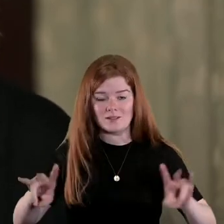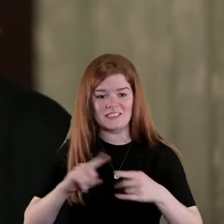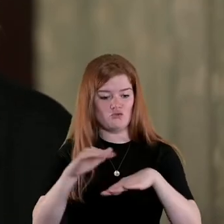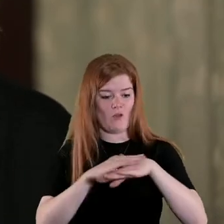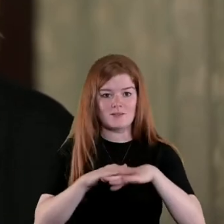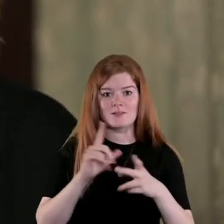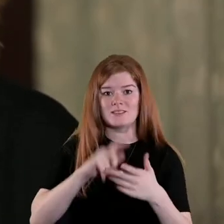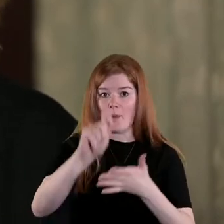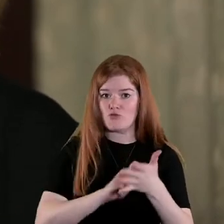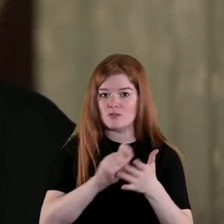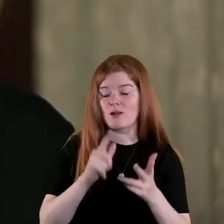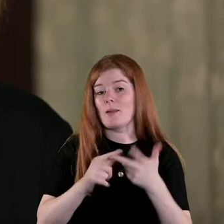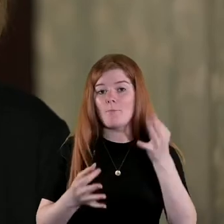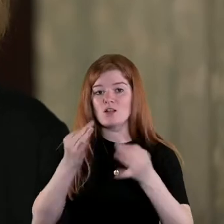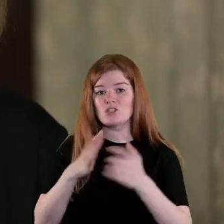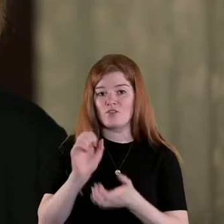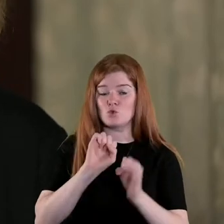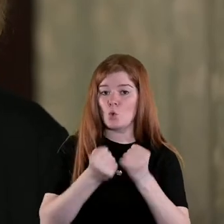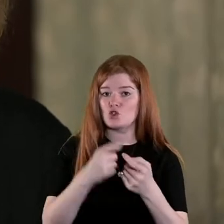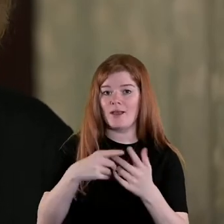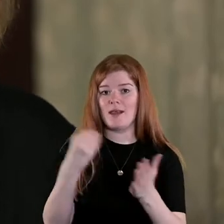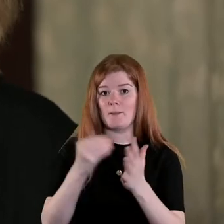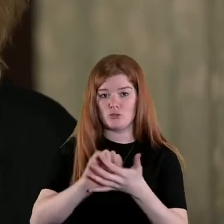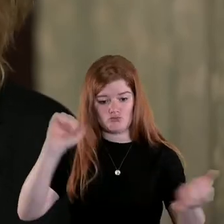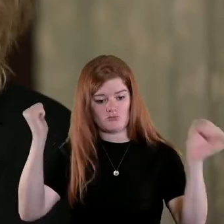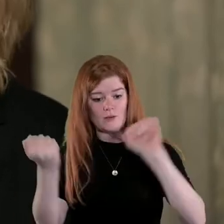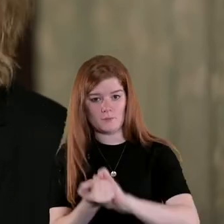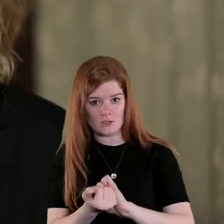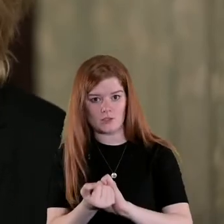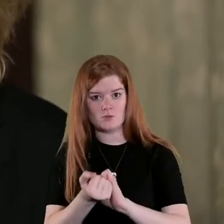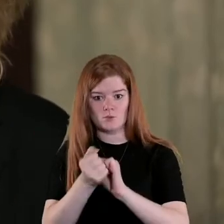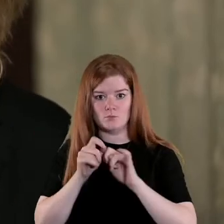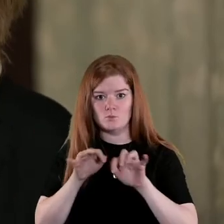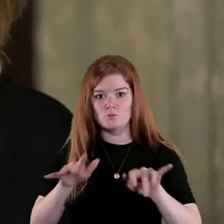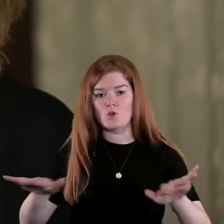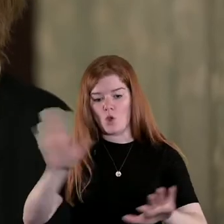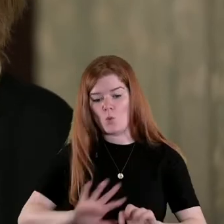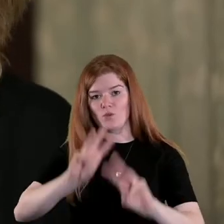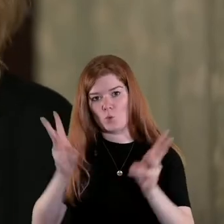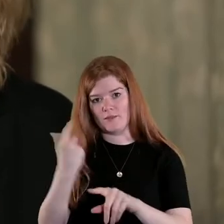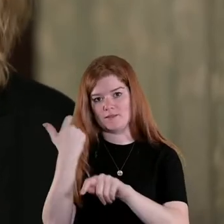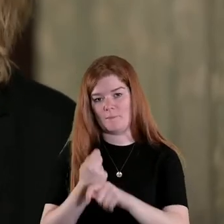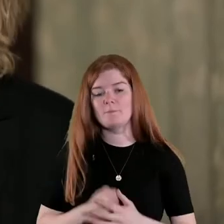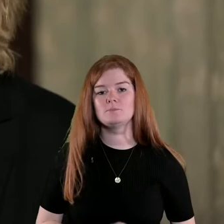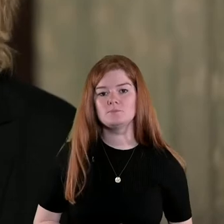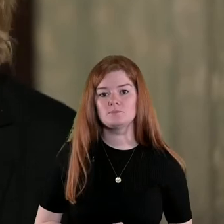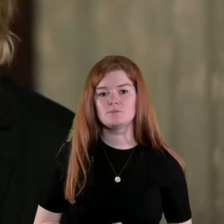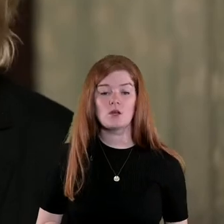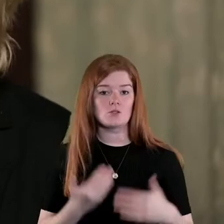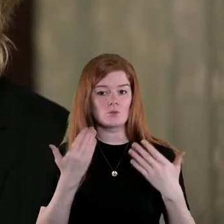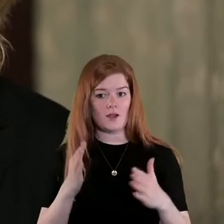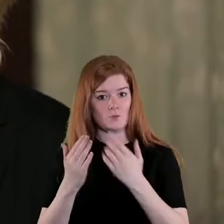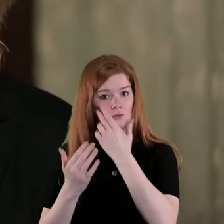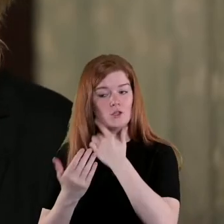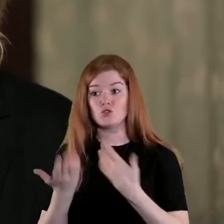and the politics of social and economic transformation that were sweeping the world at this time and so to present